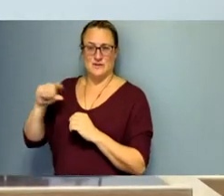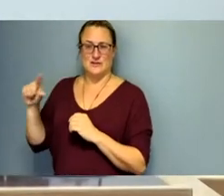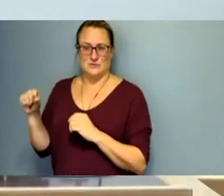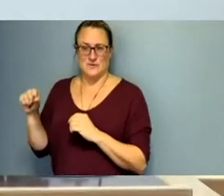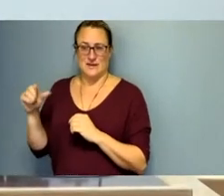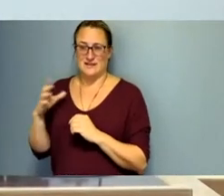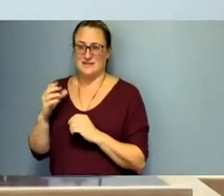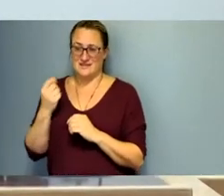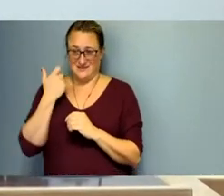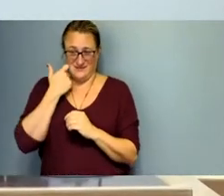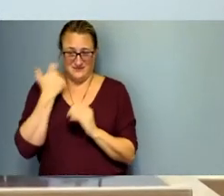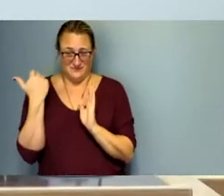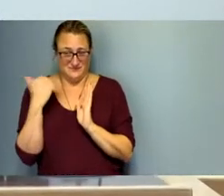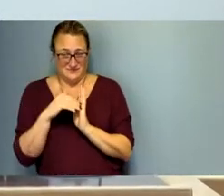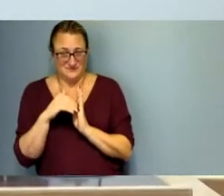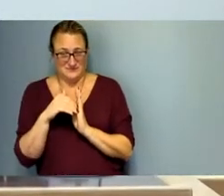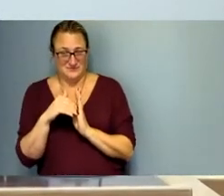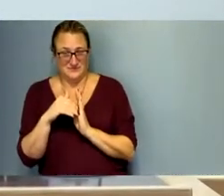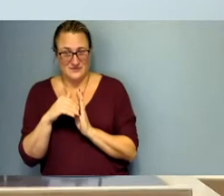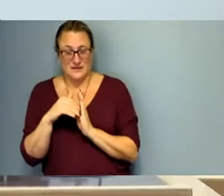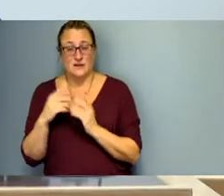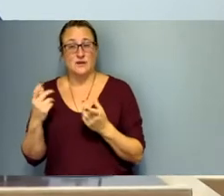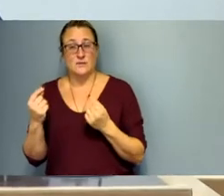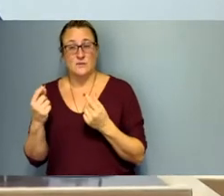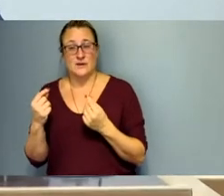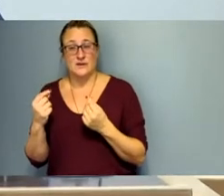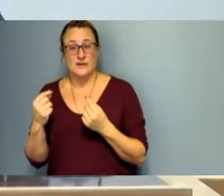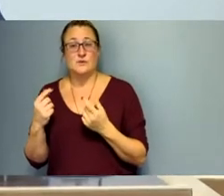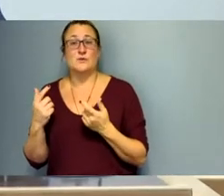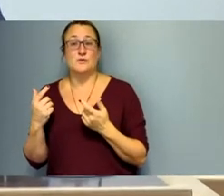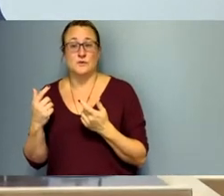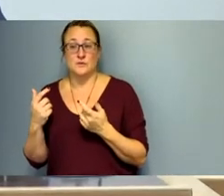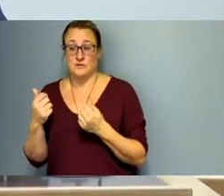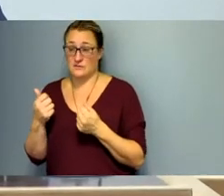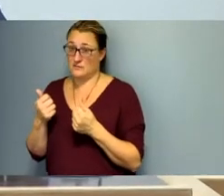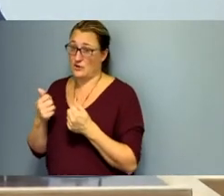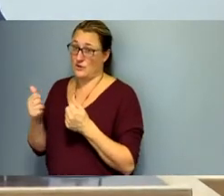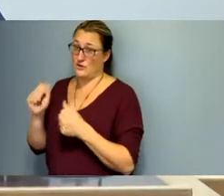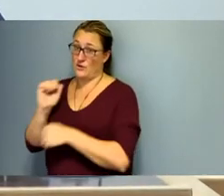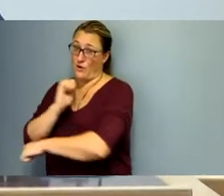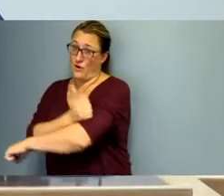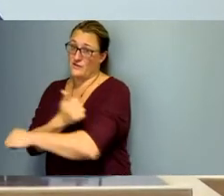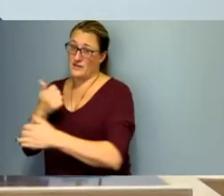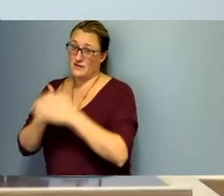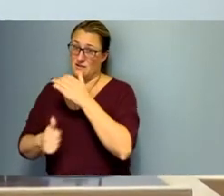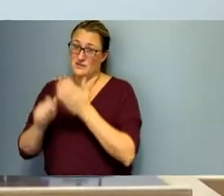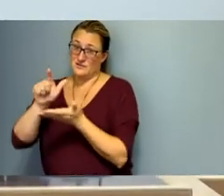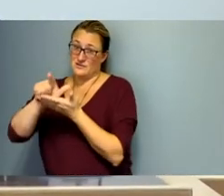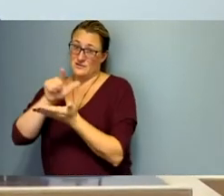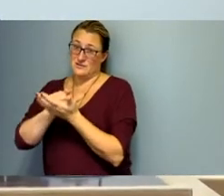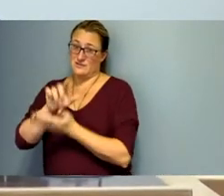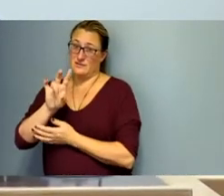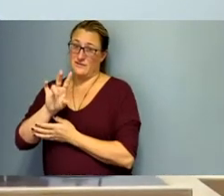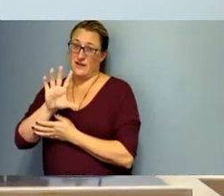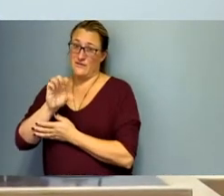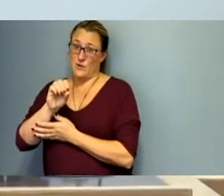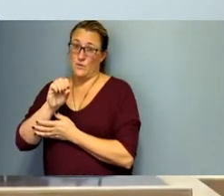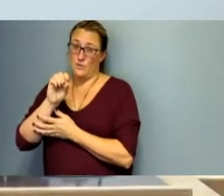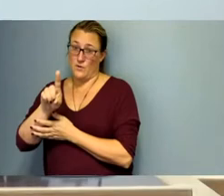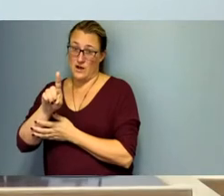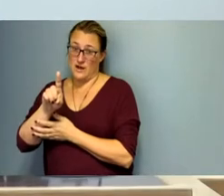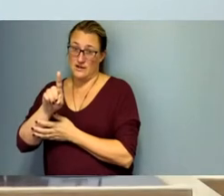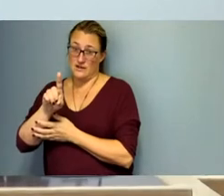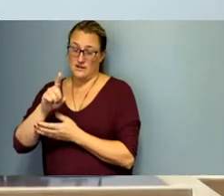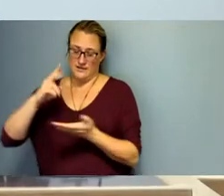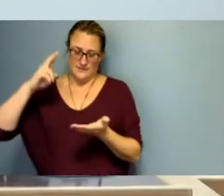year um is they uh signed as authorized under section 7501 of that act um the